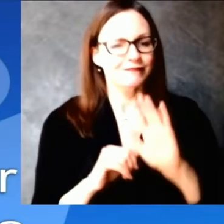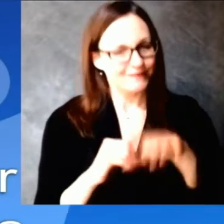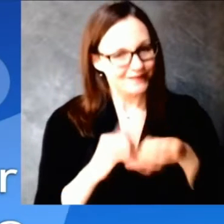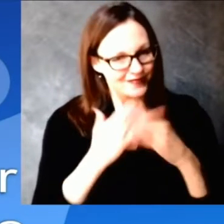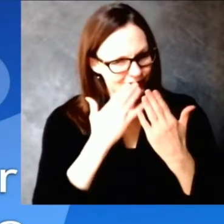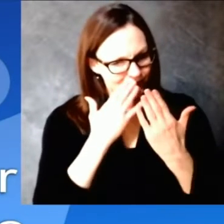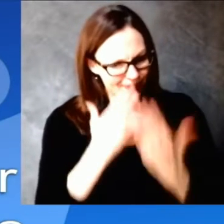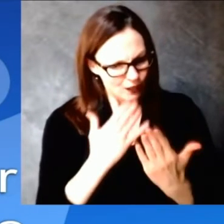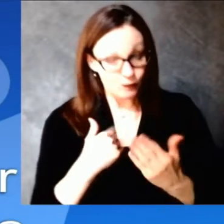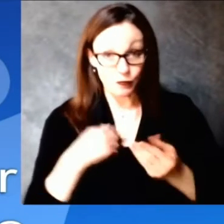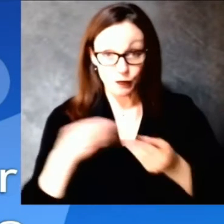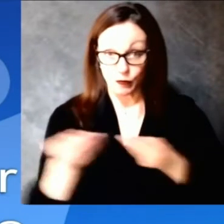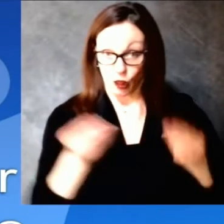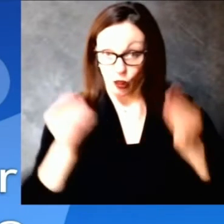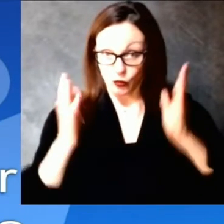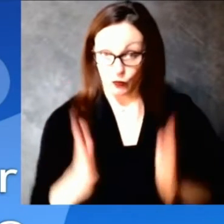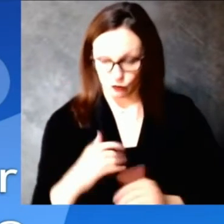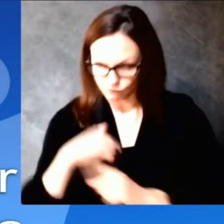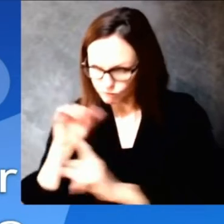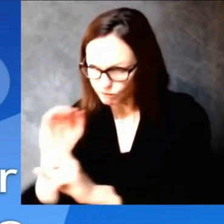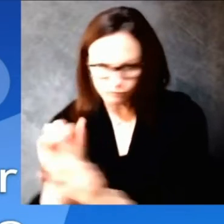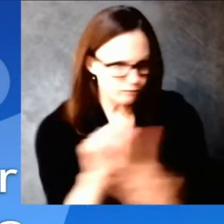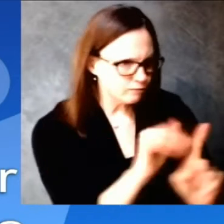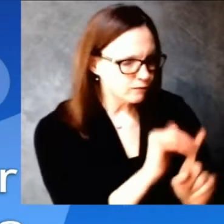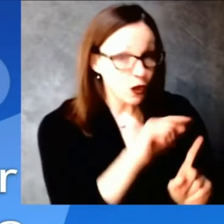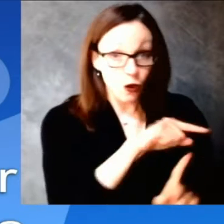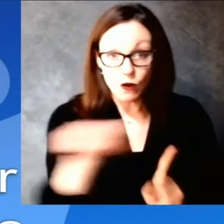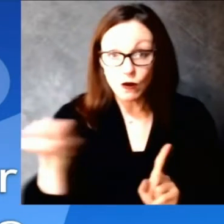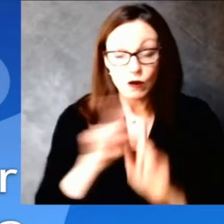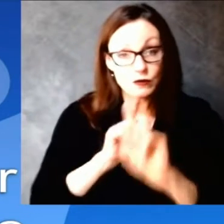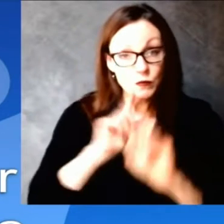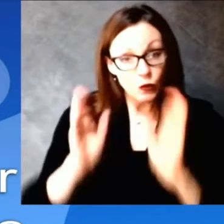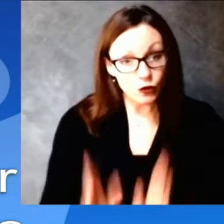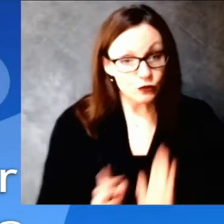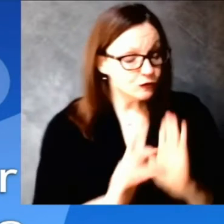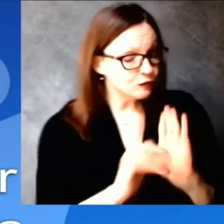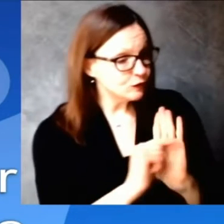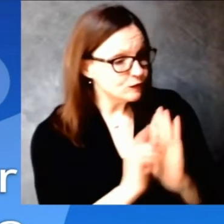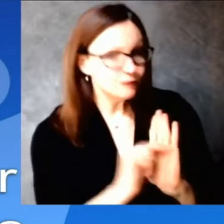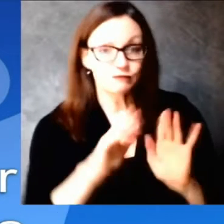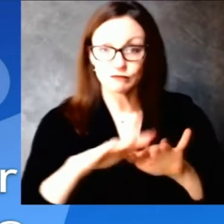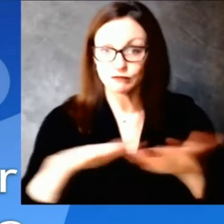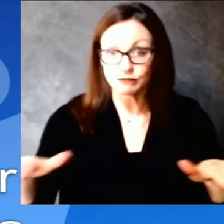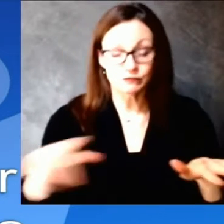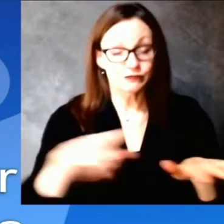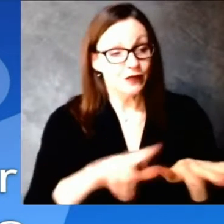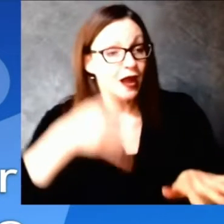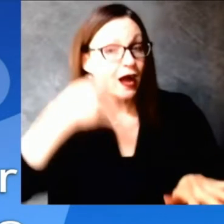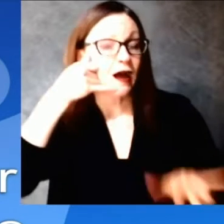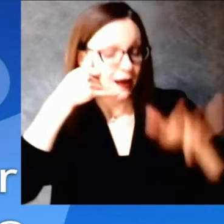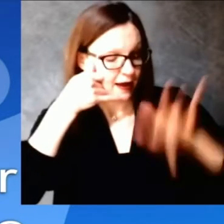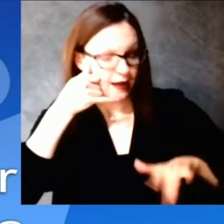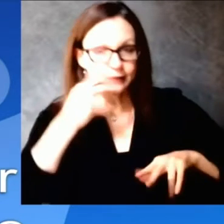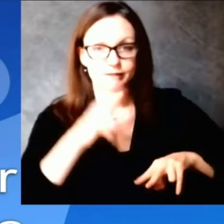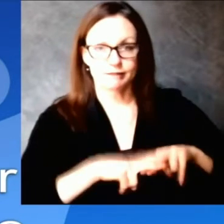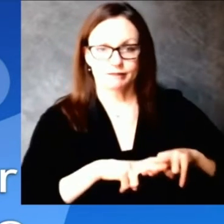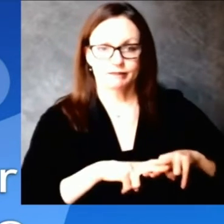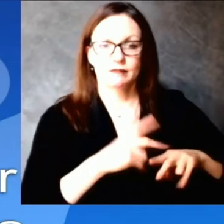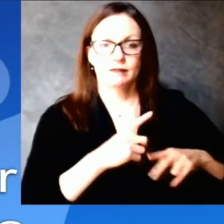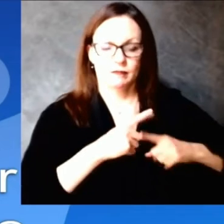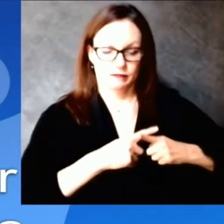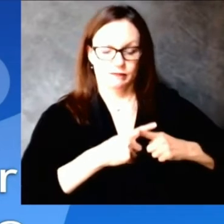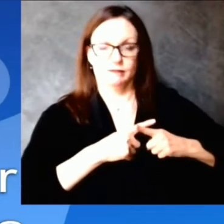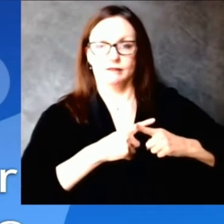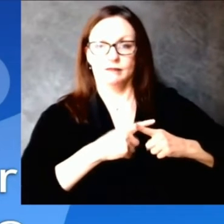question. If you're on the phone and you're able to do so, use star six to mute and unmute, and we begin with Dani Maxwell at